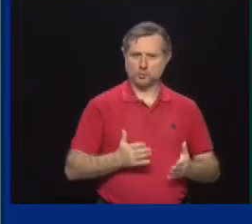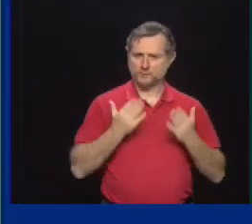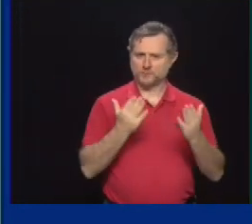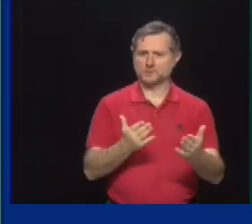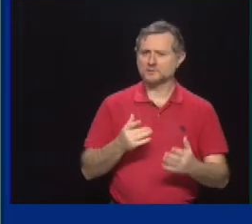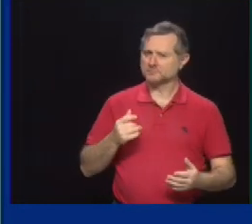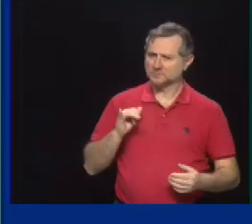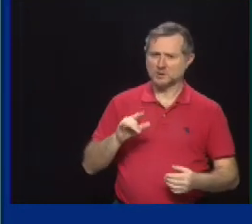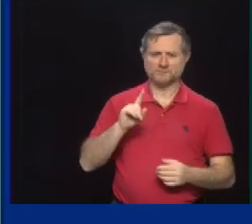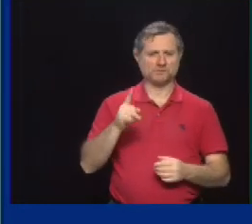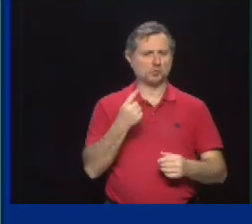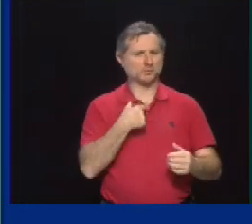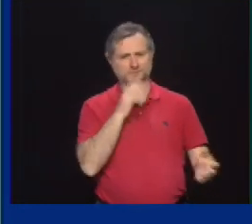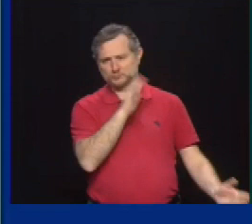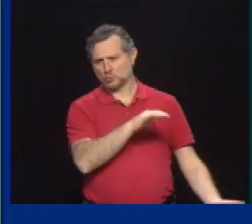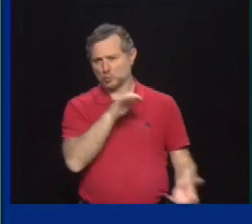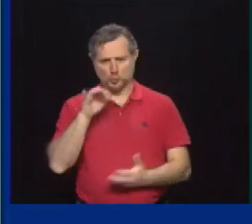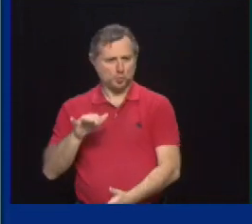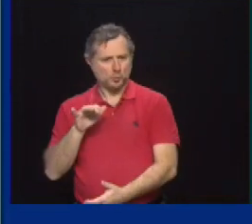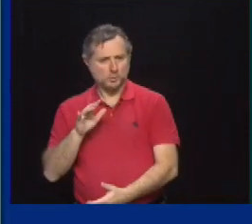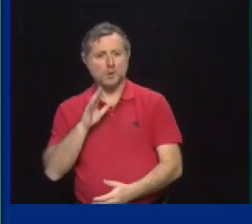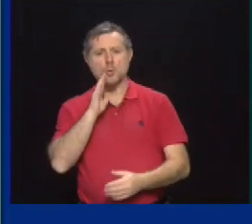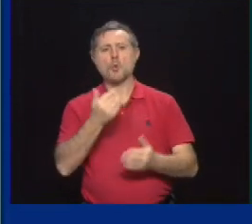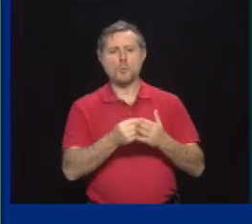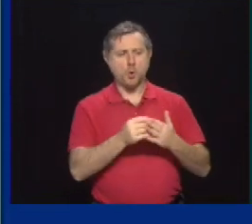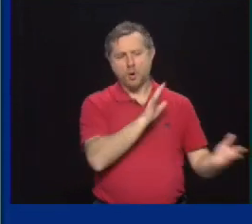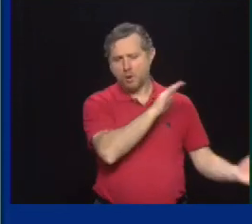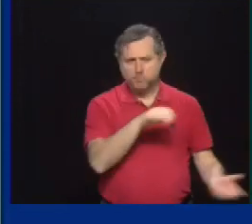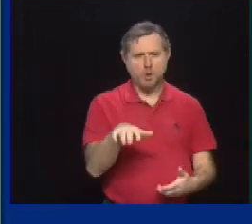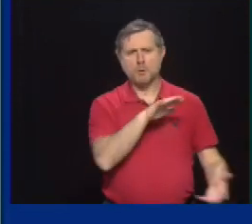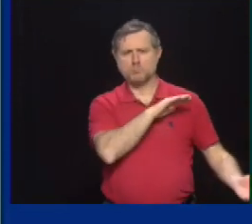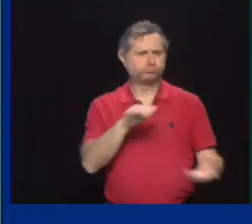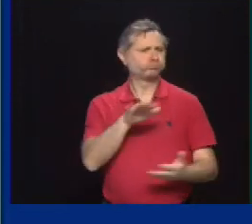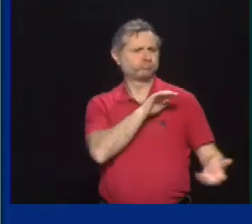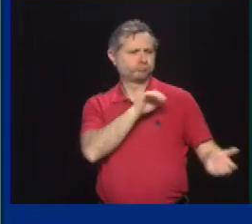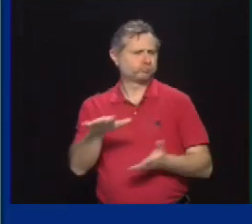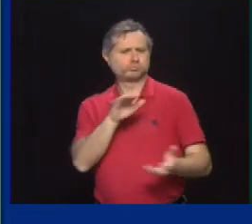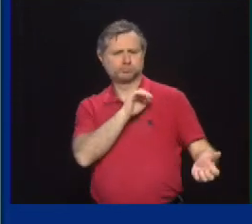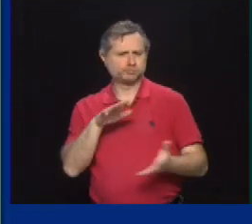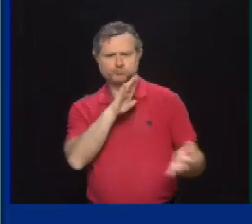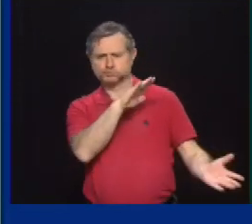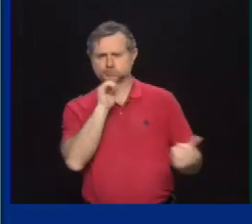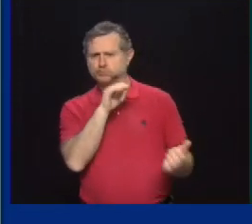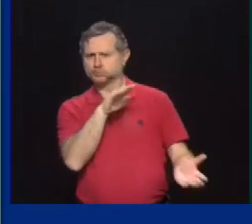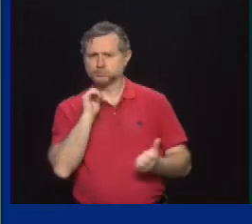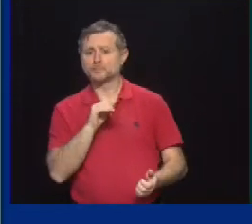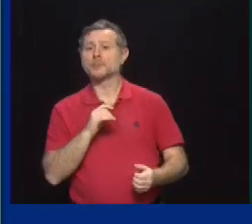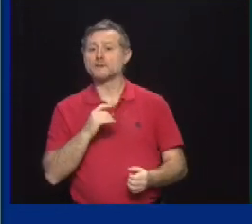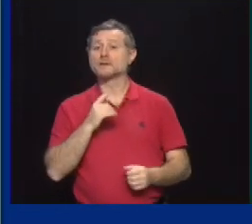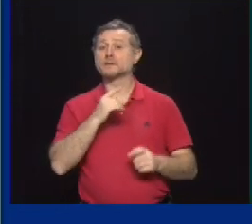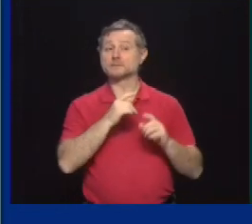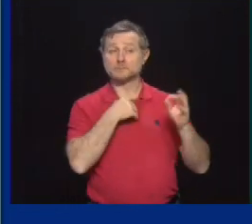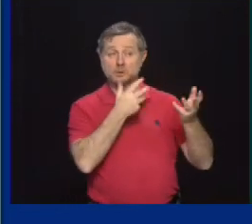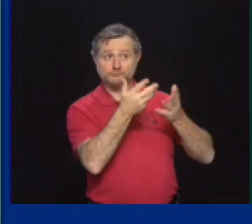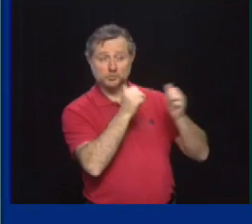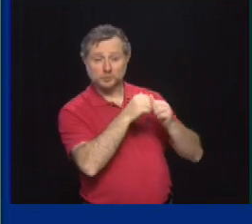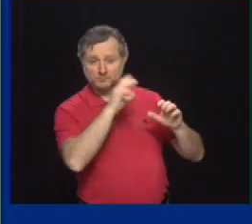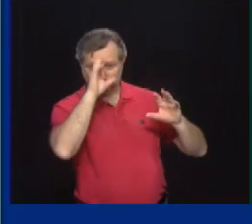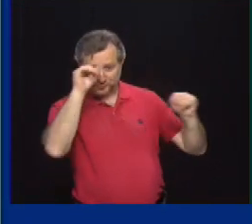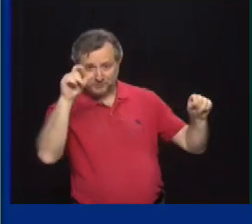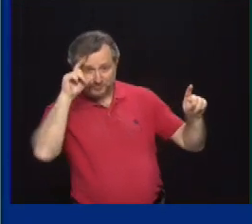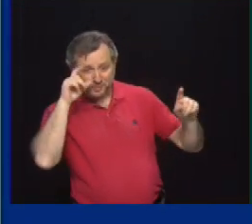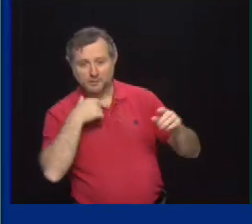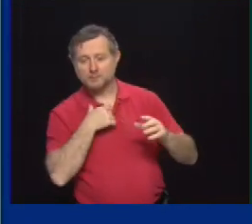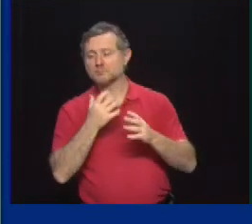available throughout. I have been assured, because I keep asking this question when I'm talking to the White House, talking to Pfizer, talking to anybody else, will we have enough?